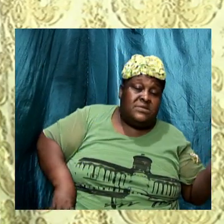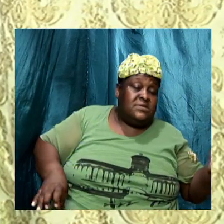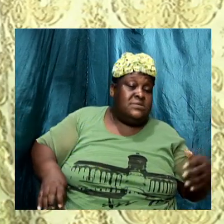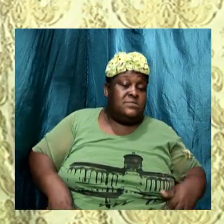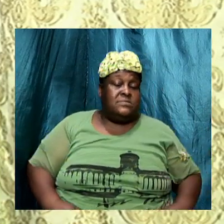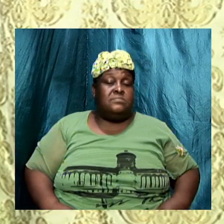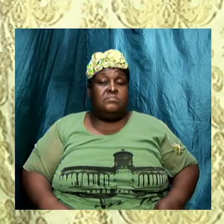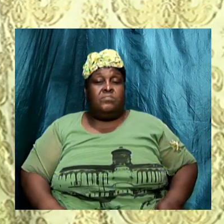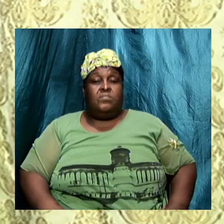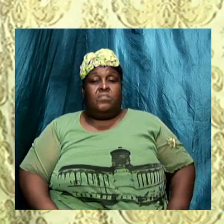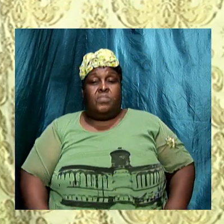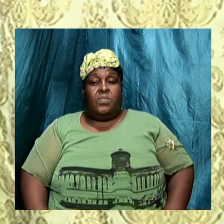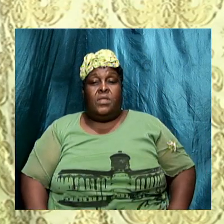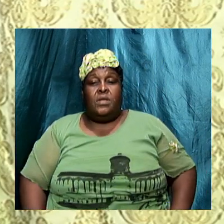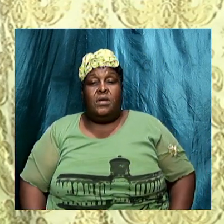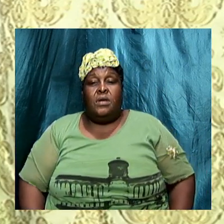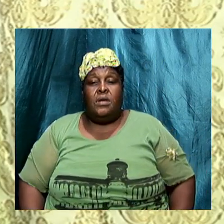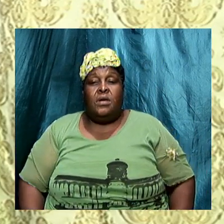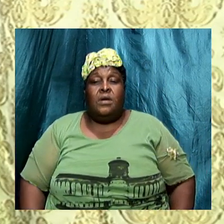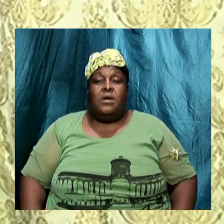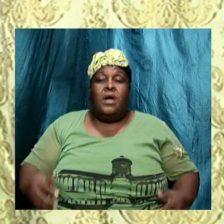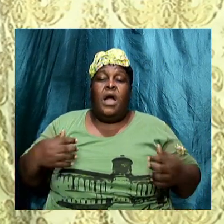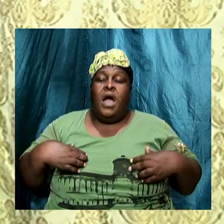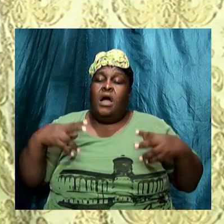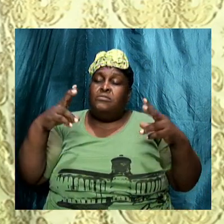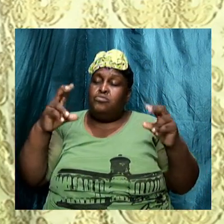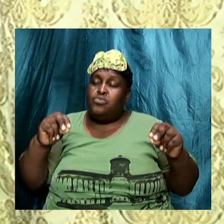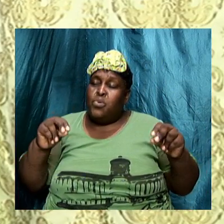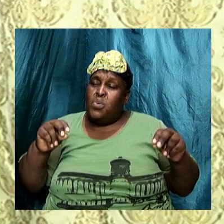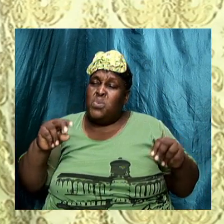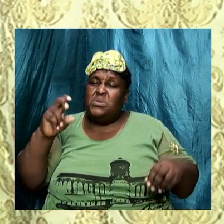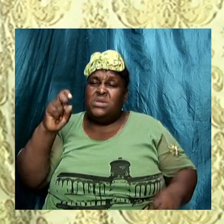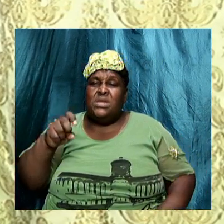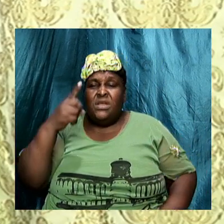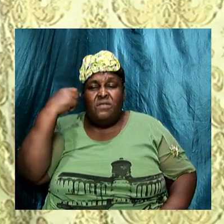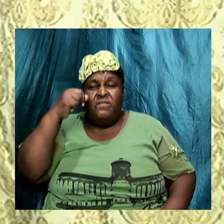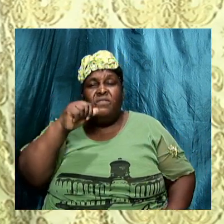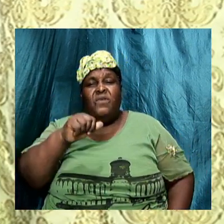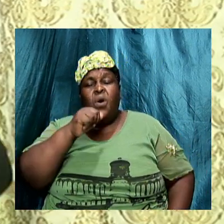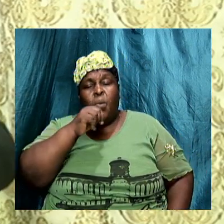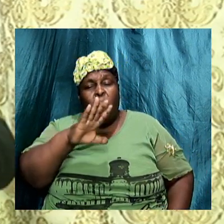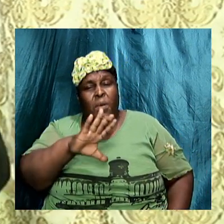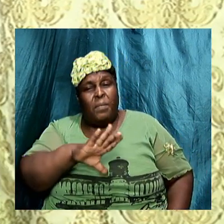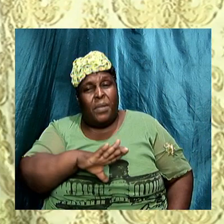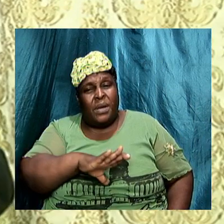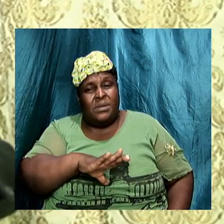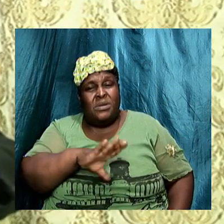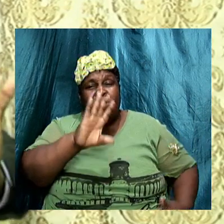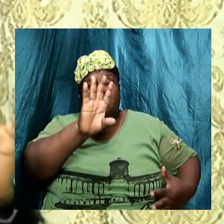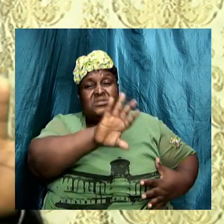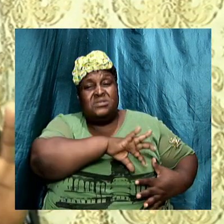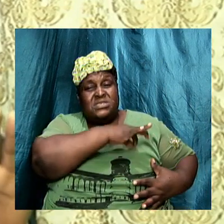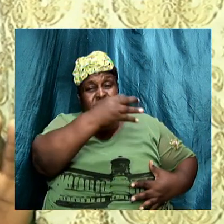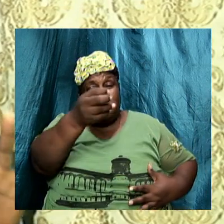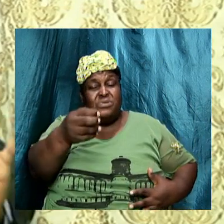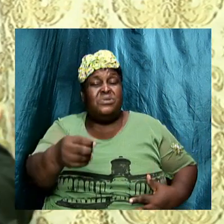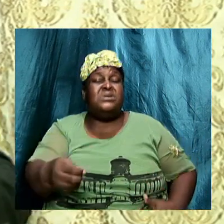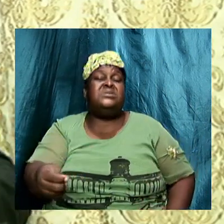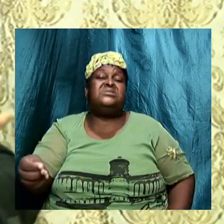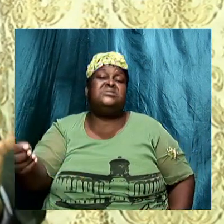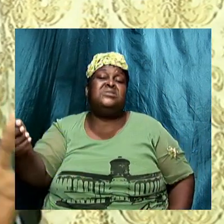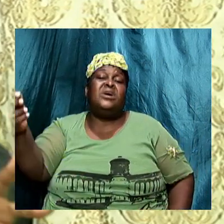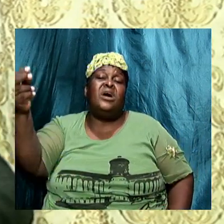the bible said that he will have no need for a woman amen so the spirit of the antichrist